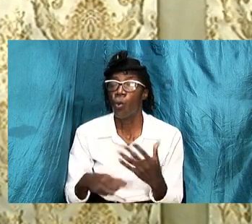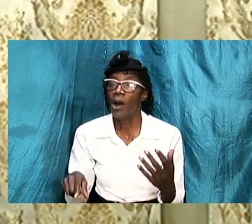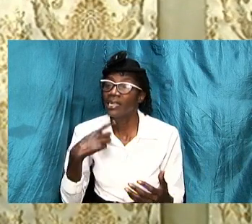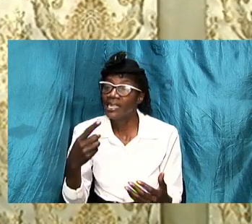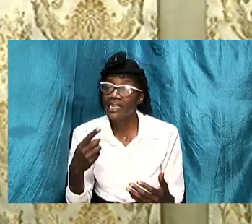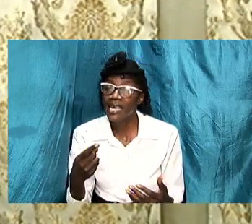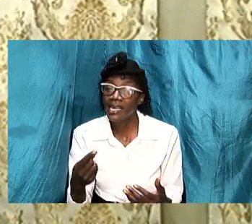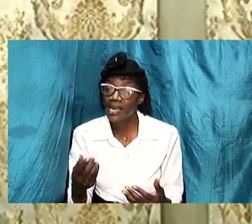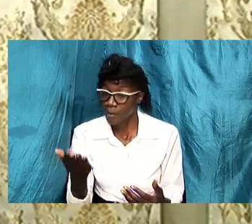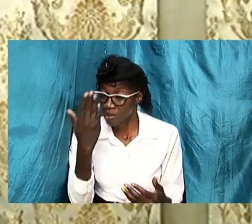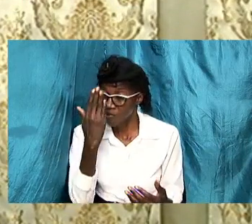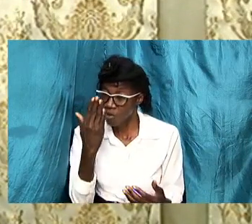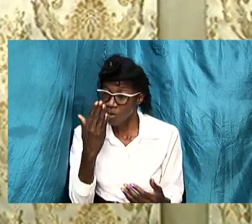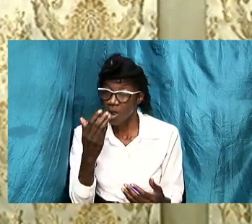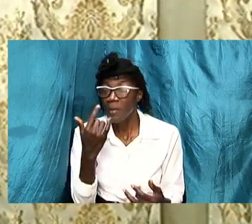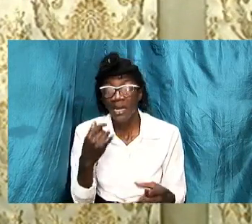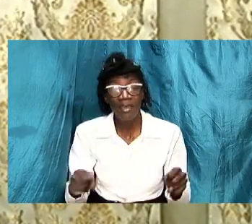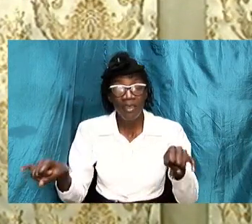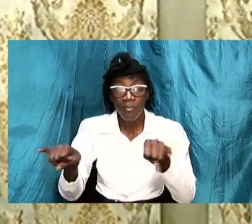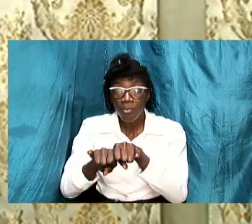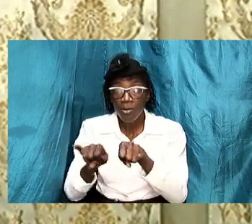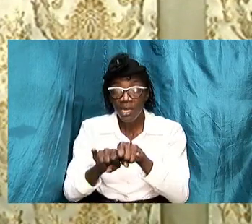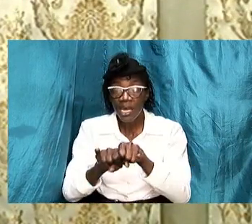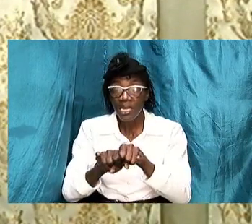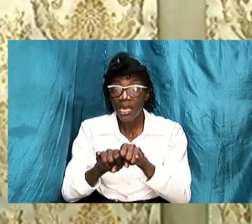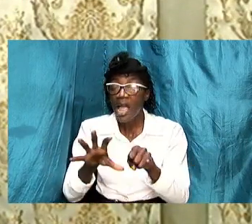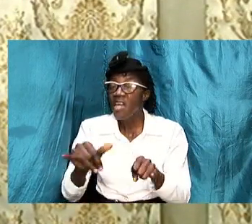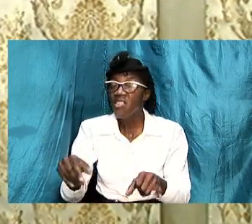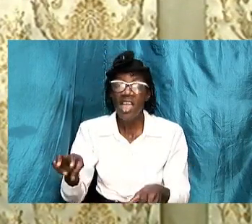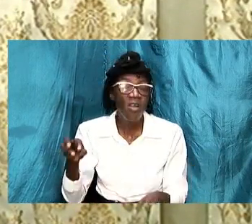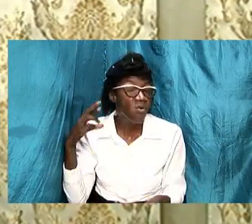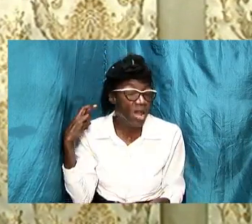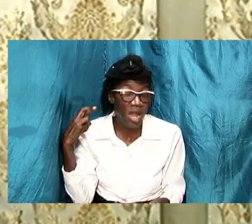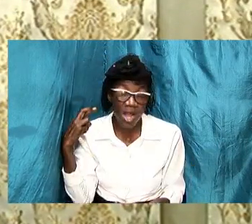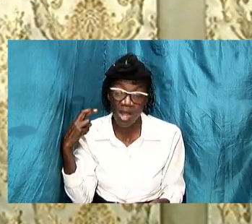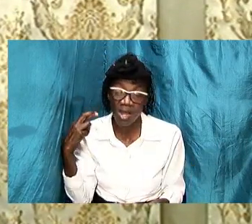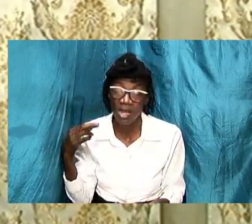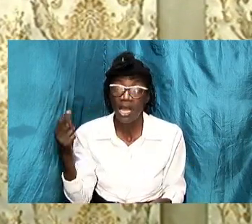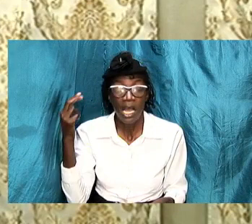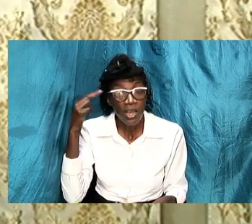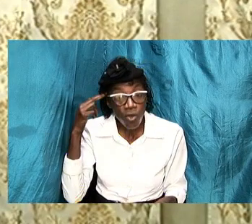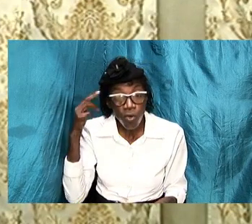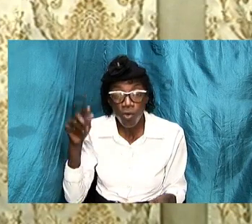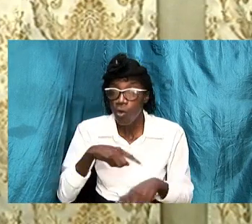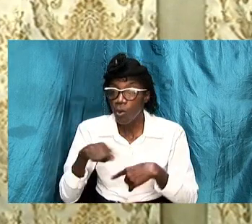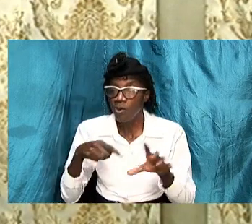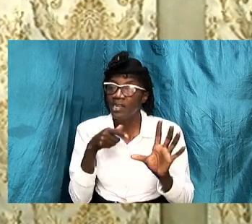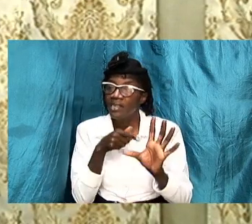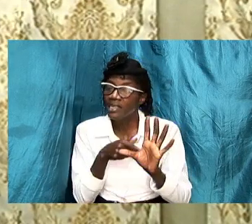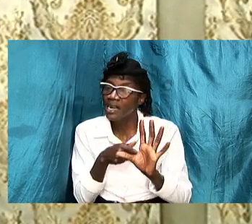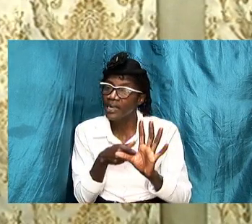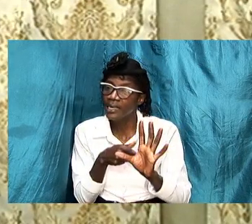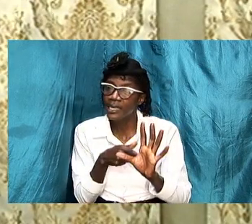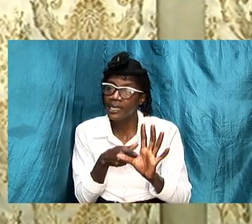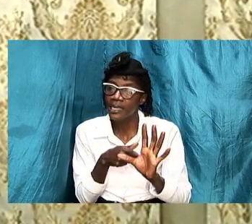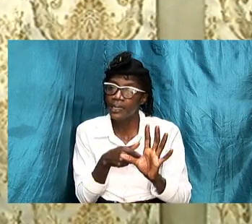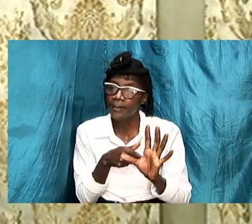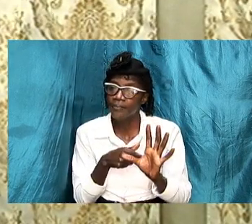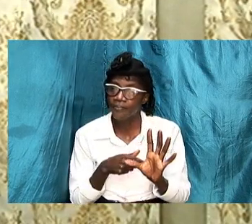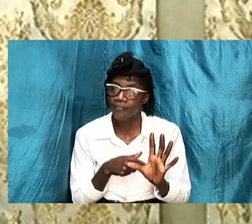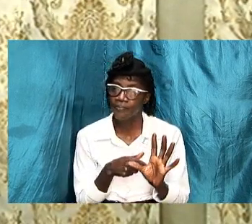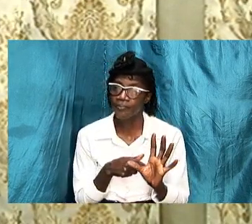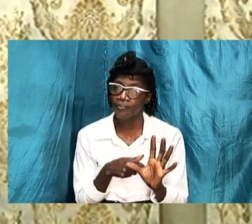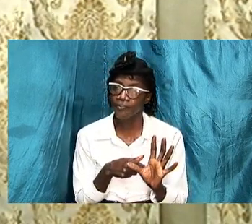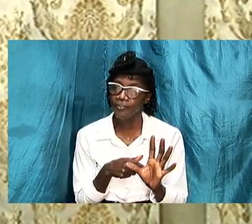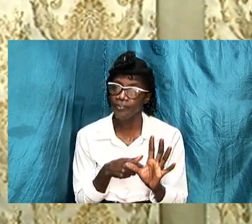significant they were and how impacting they can be i know when we started and uh